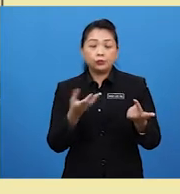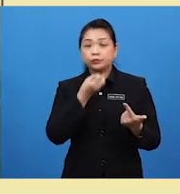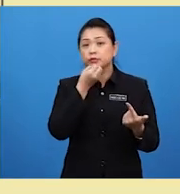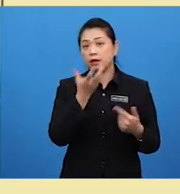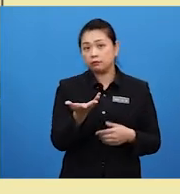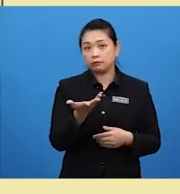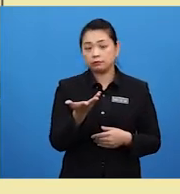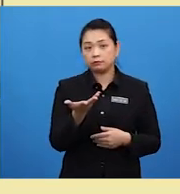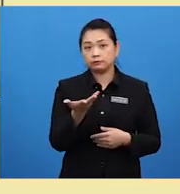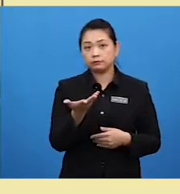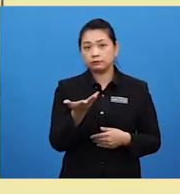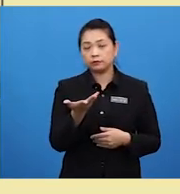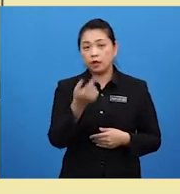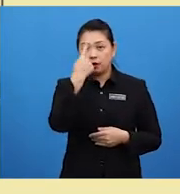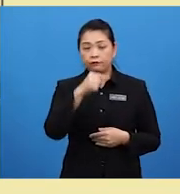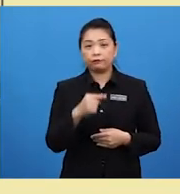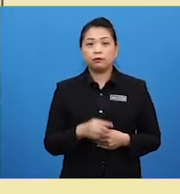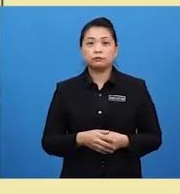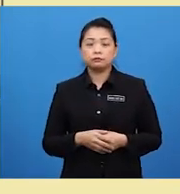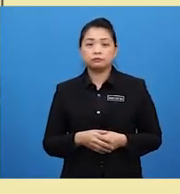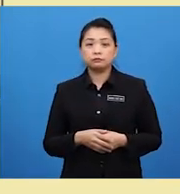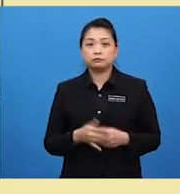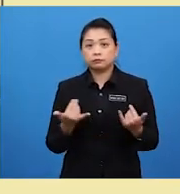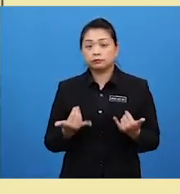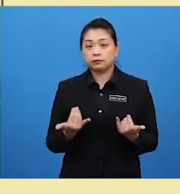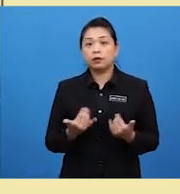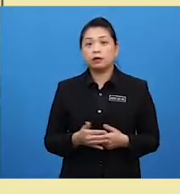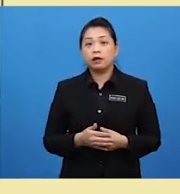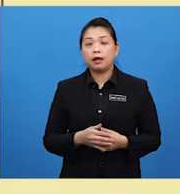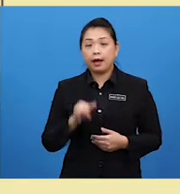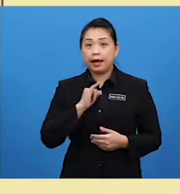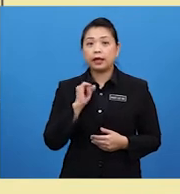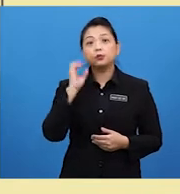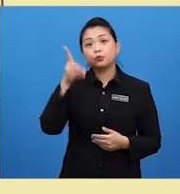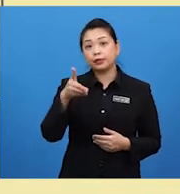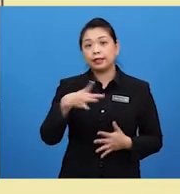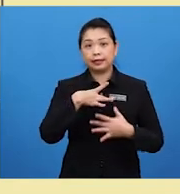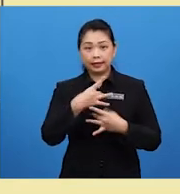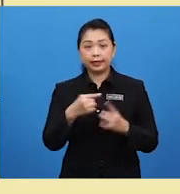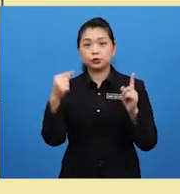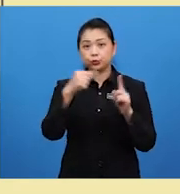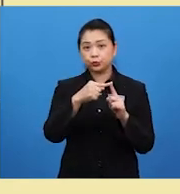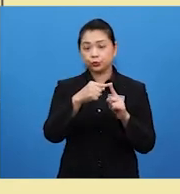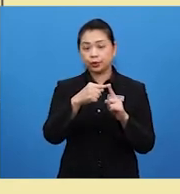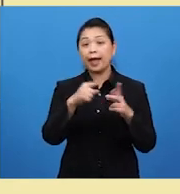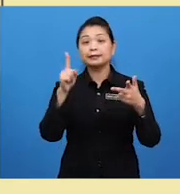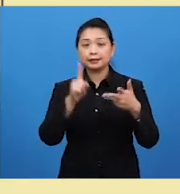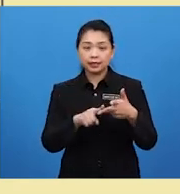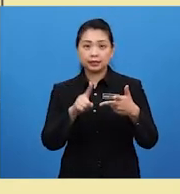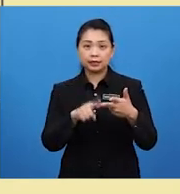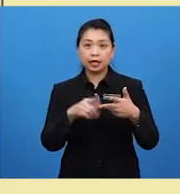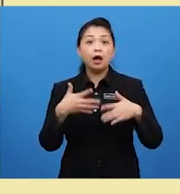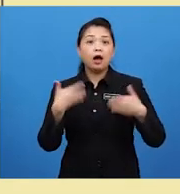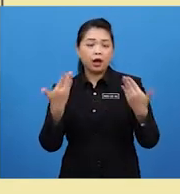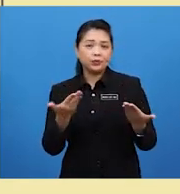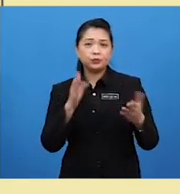your preference? For instance I'd like to And thirdly